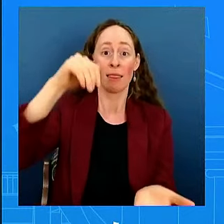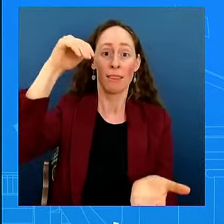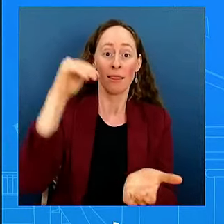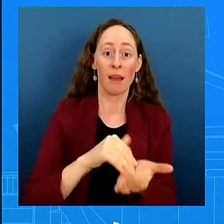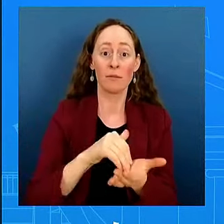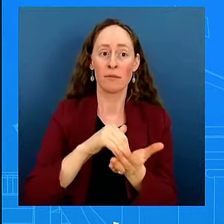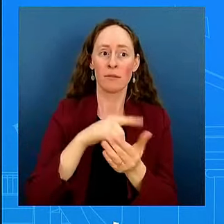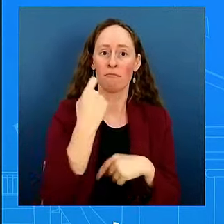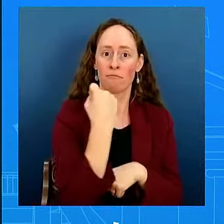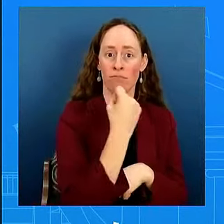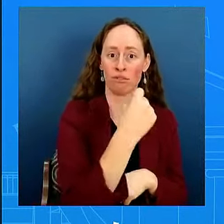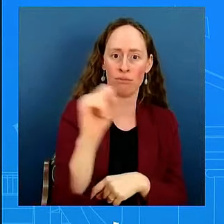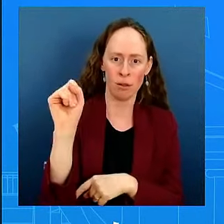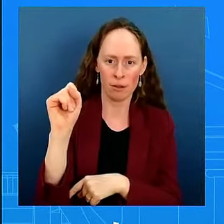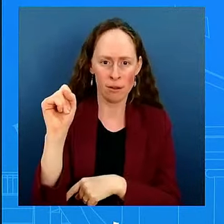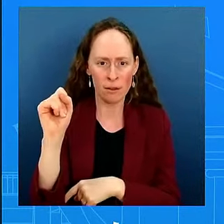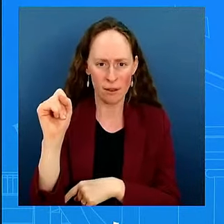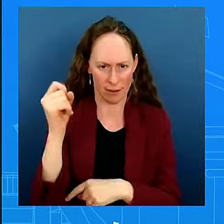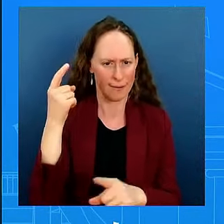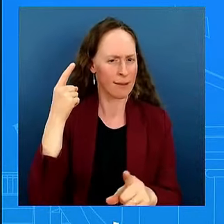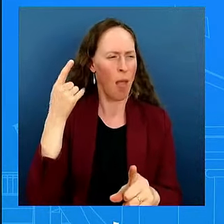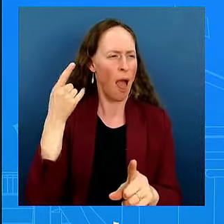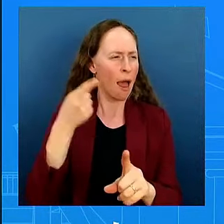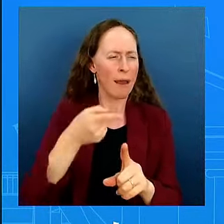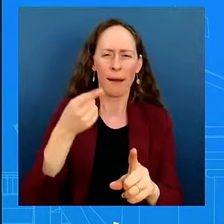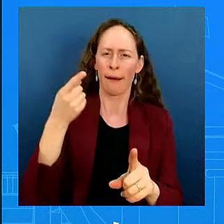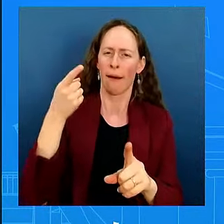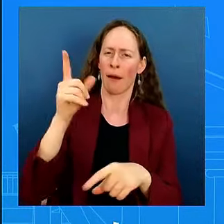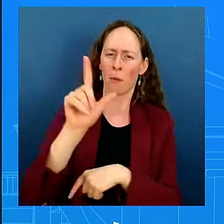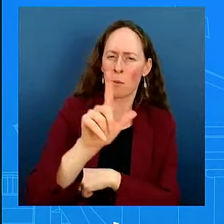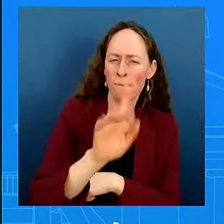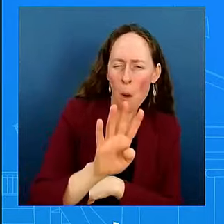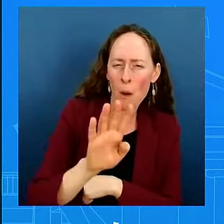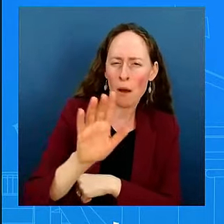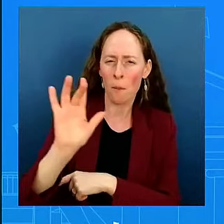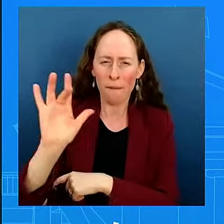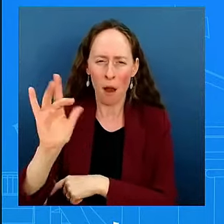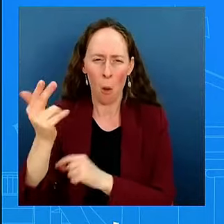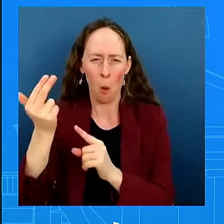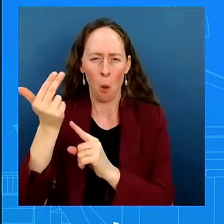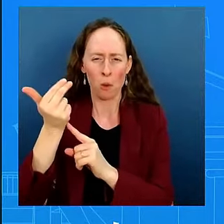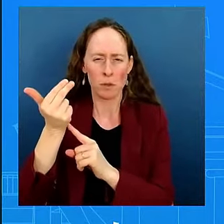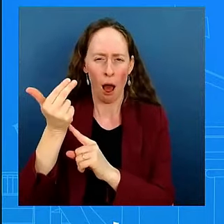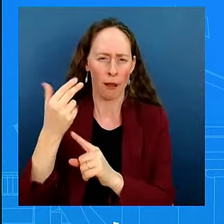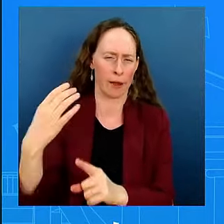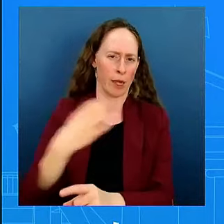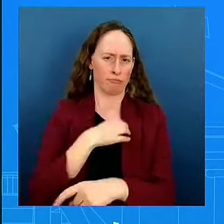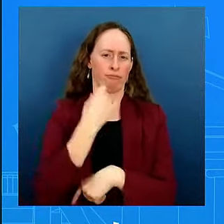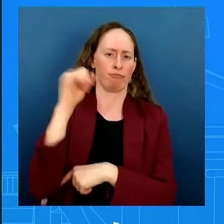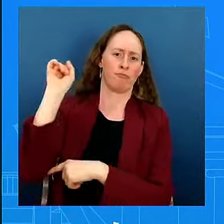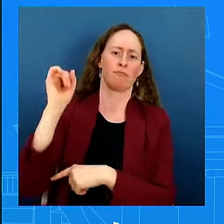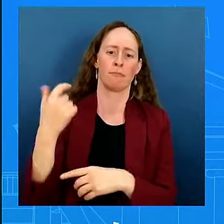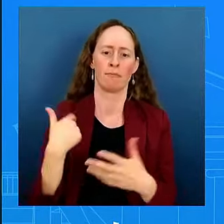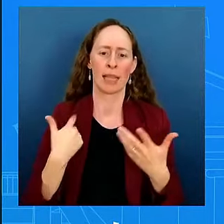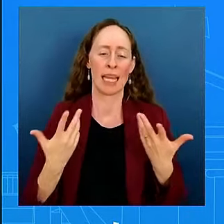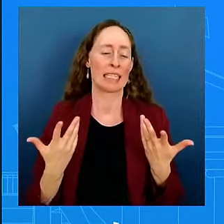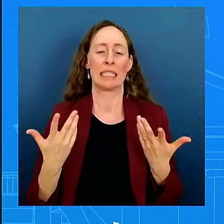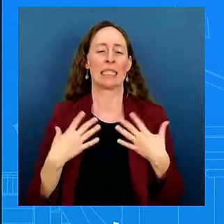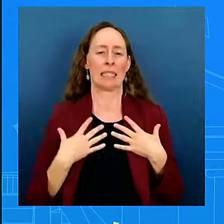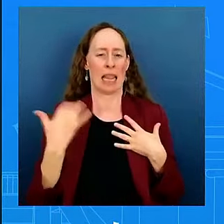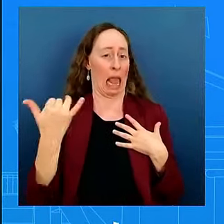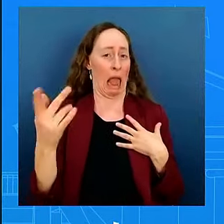talking about now, we support collective bargaining. That's something that the president has said throughout his career and believe it's the best way for Americans,